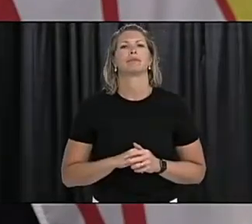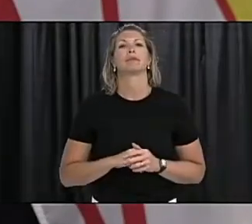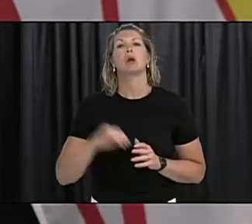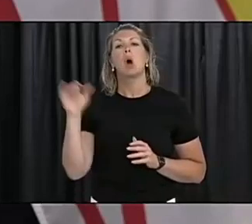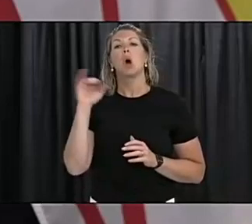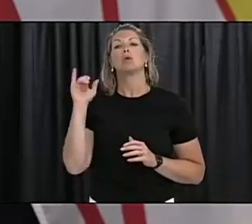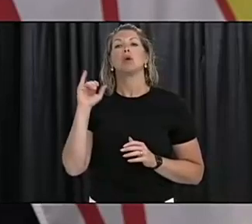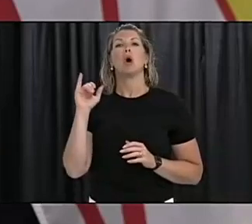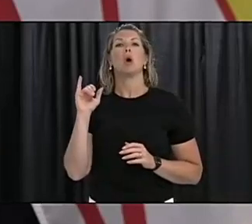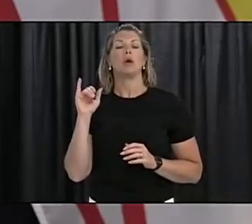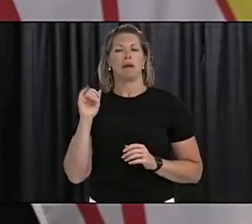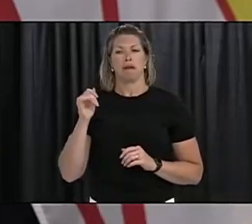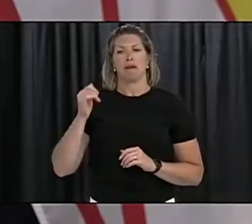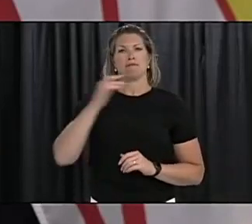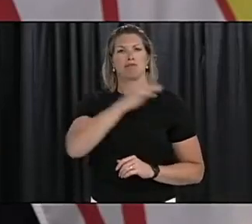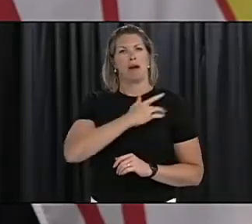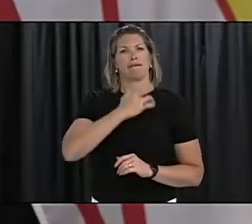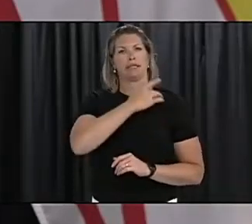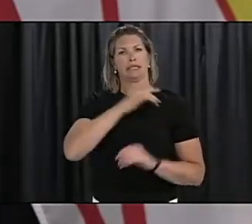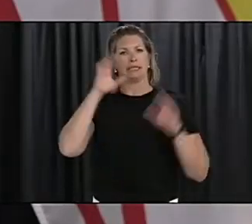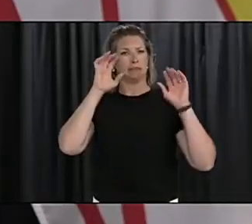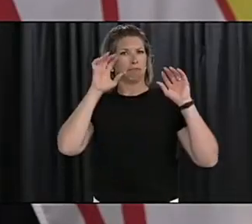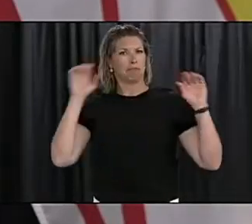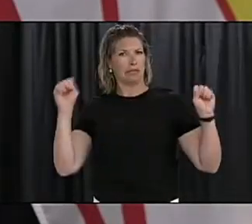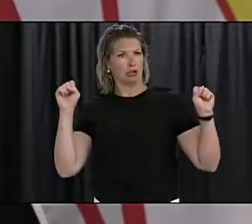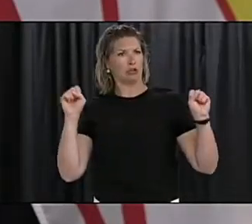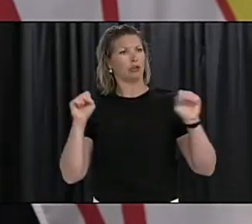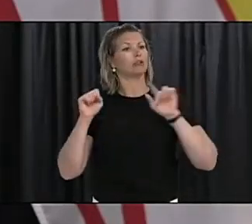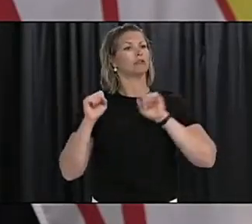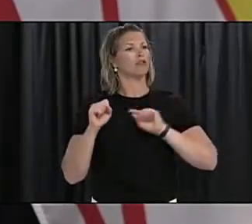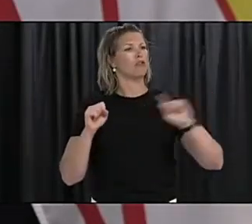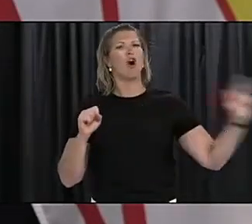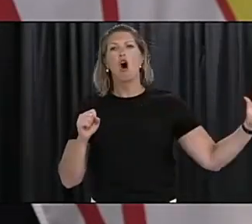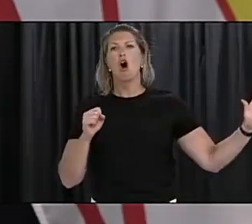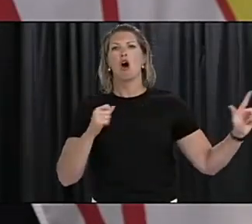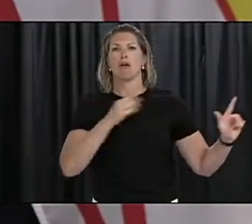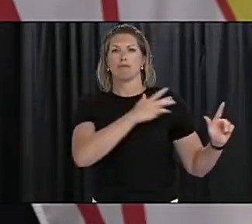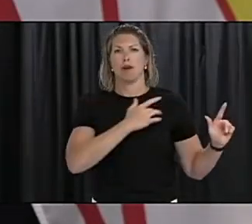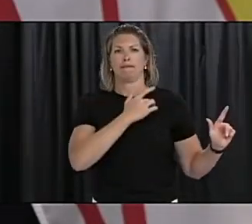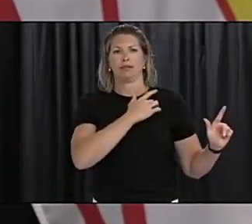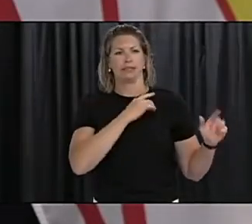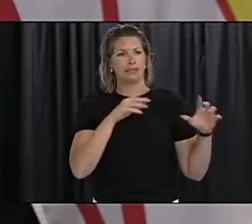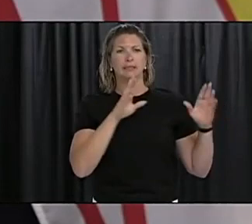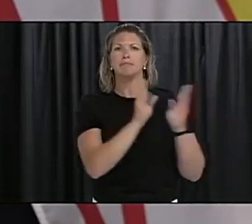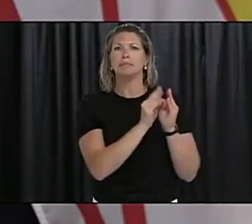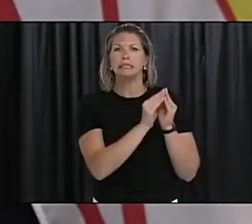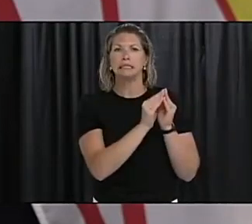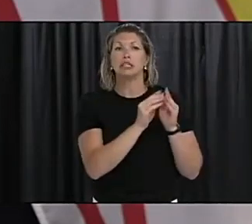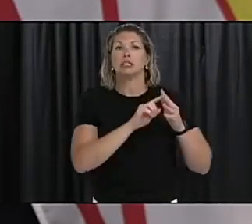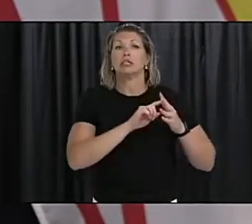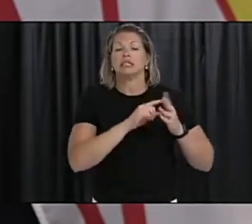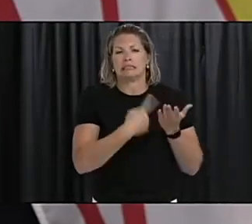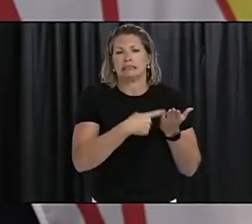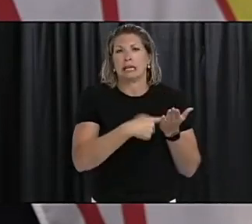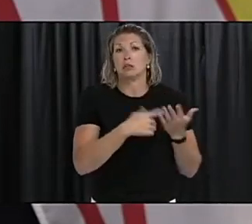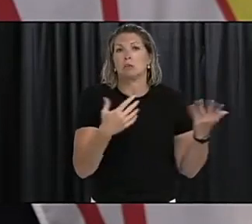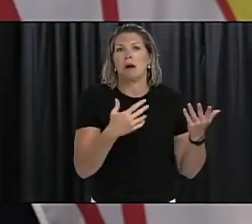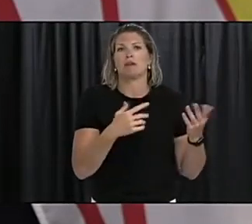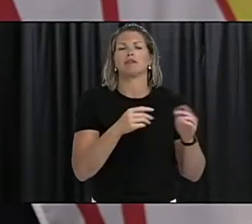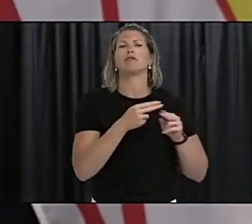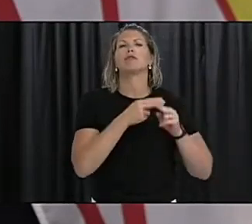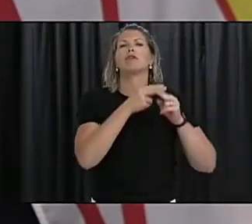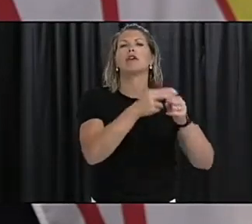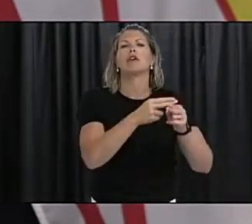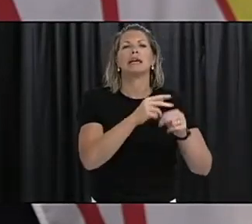ministers, our premiers, announced the Safe Start Agreement last week with the federal government. It's a $19 billion